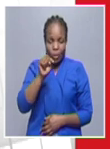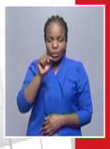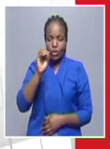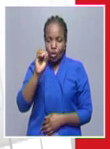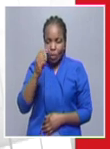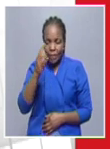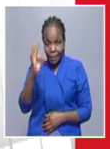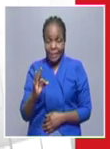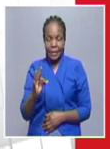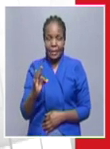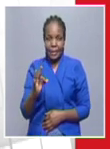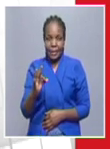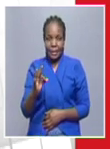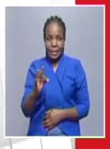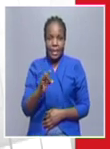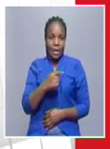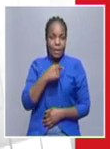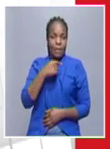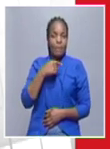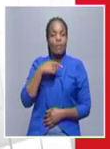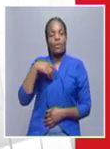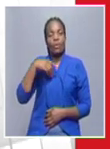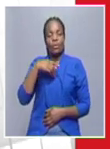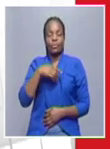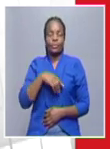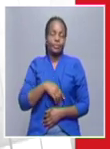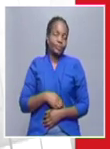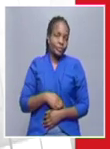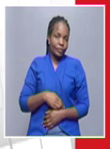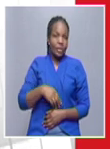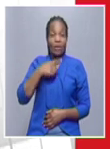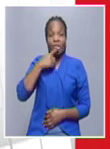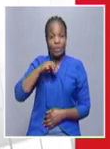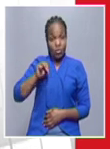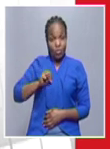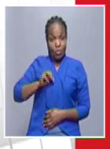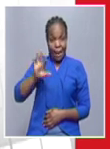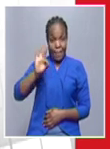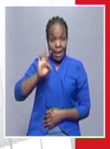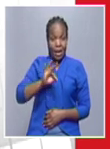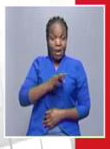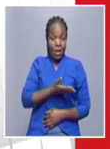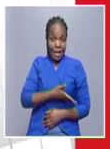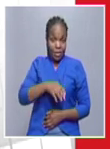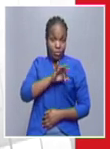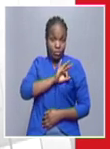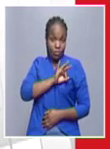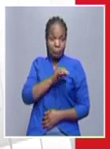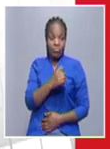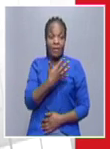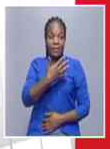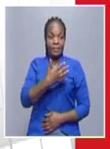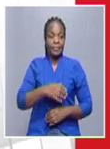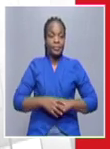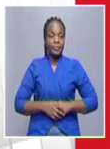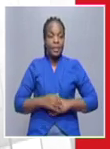the sex distribution is nine males in nine nine males and five females the